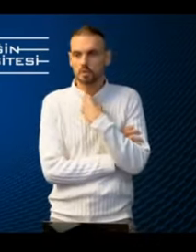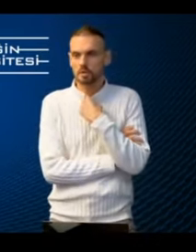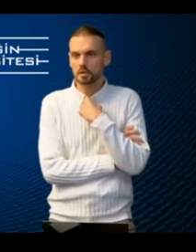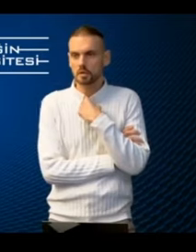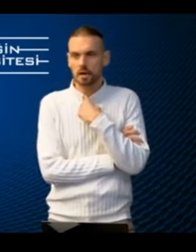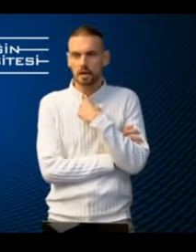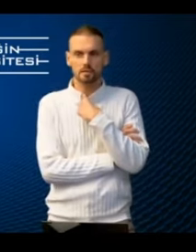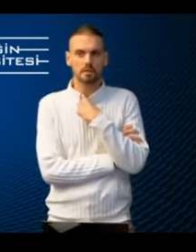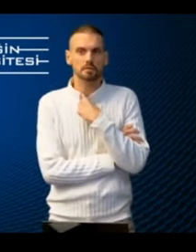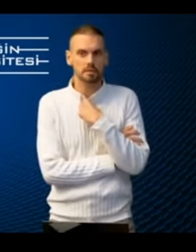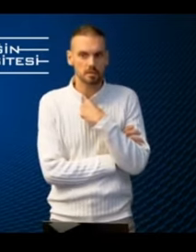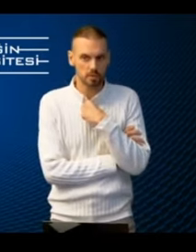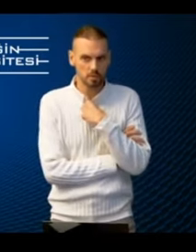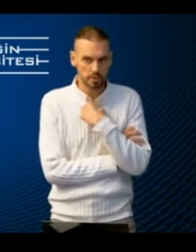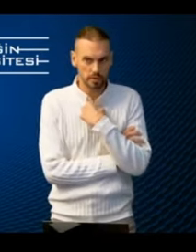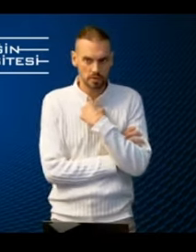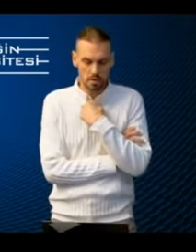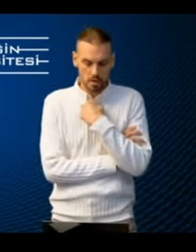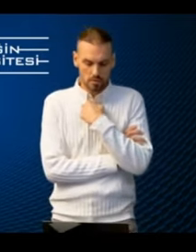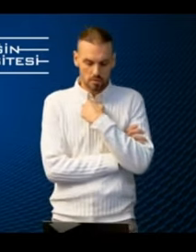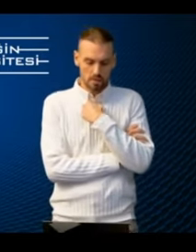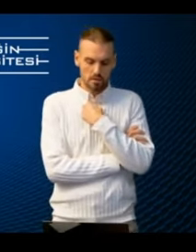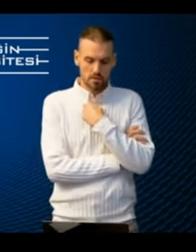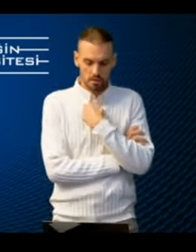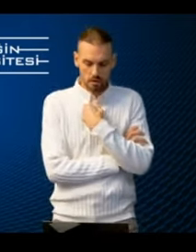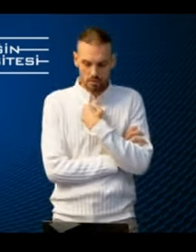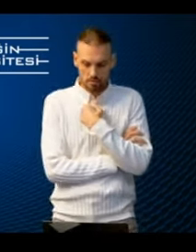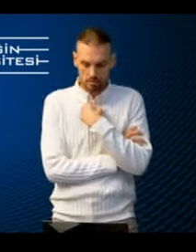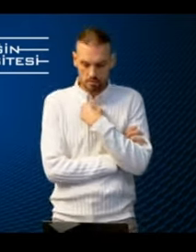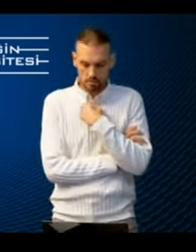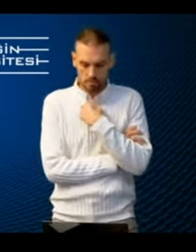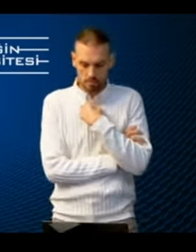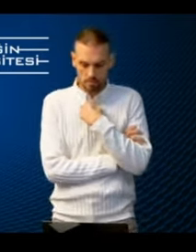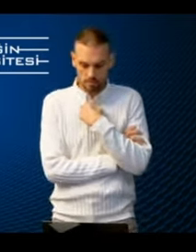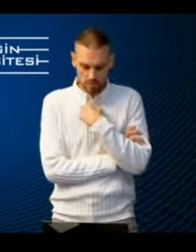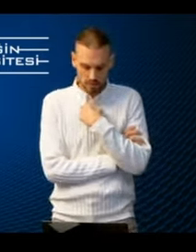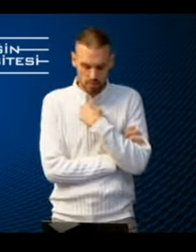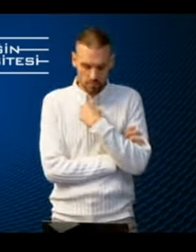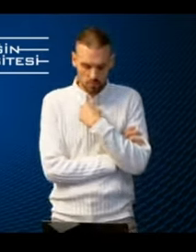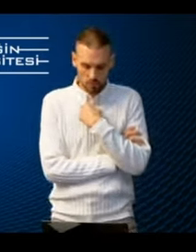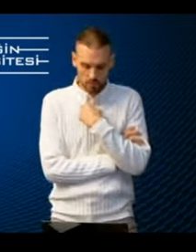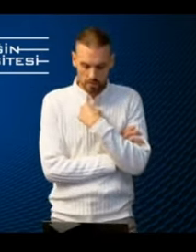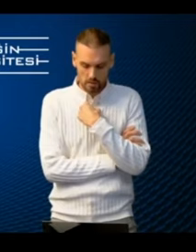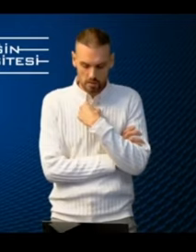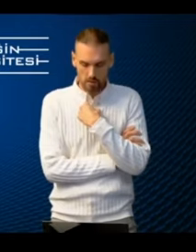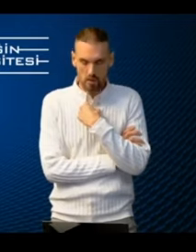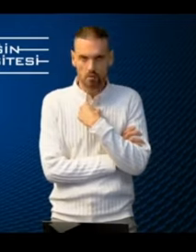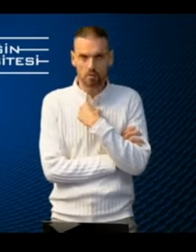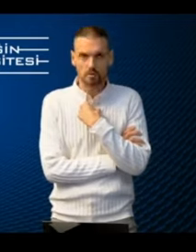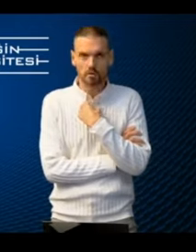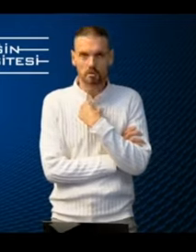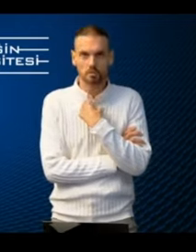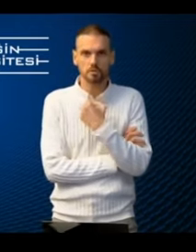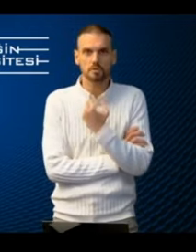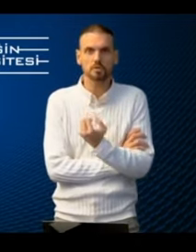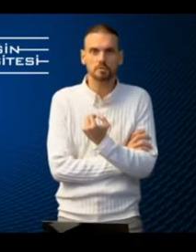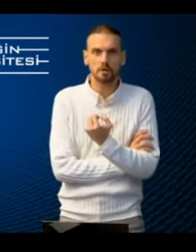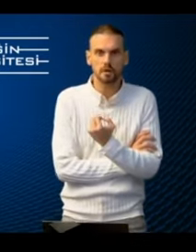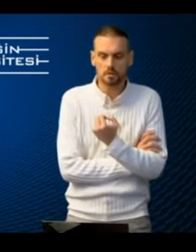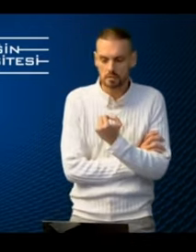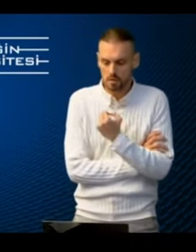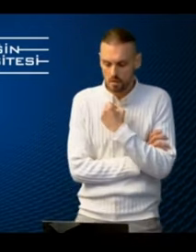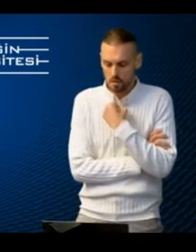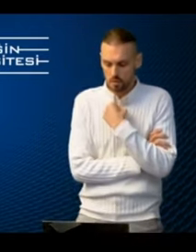to deepen the learning and the self-assessment quiz to say um to say a bit more then our curriculum will be